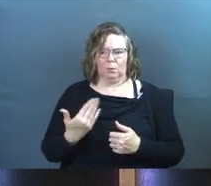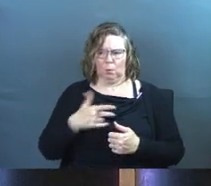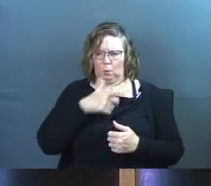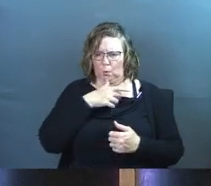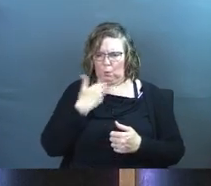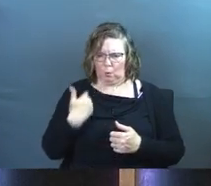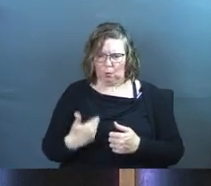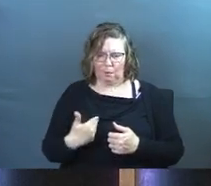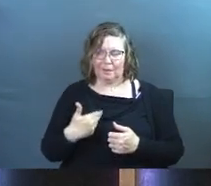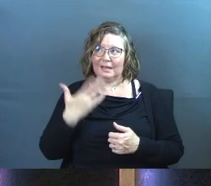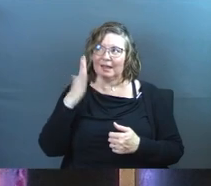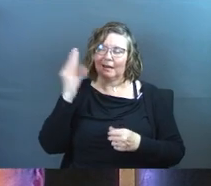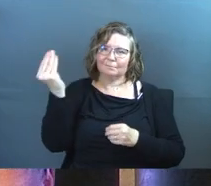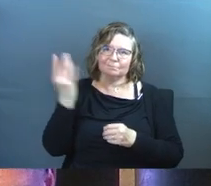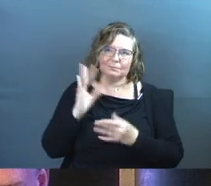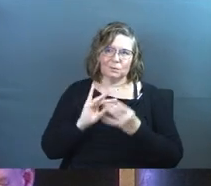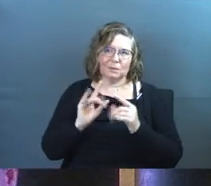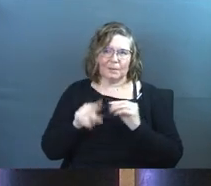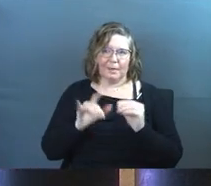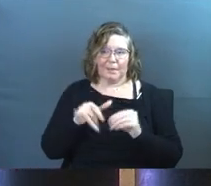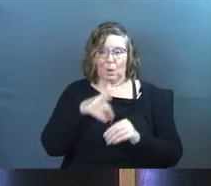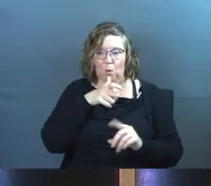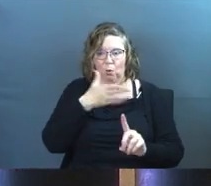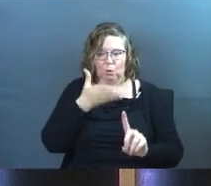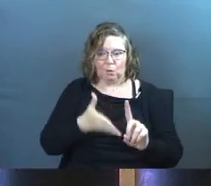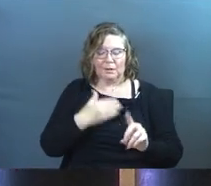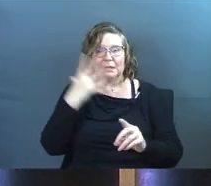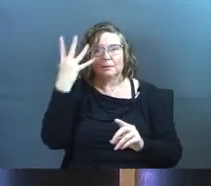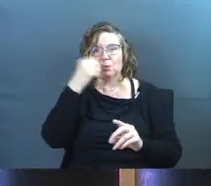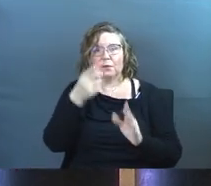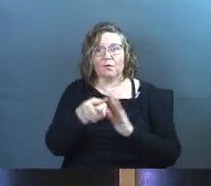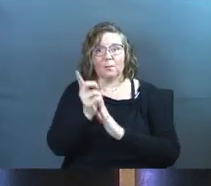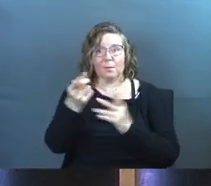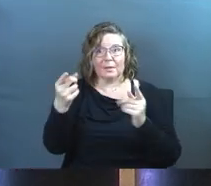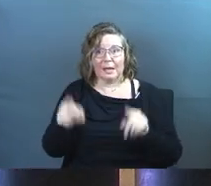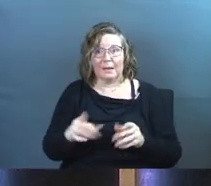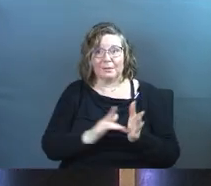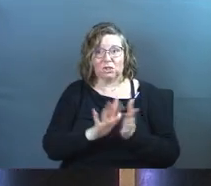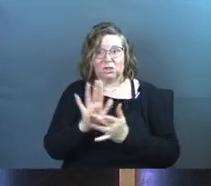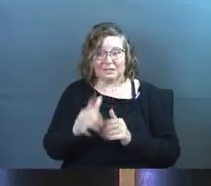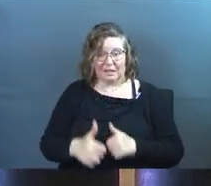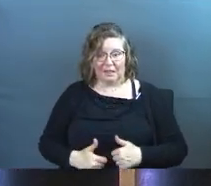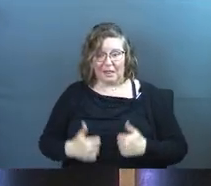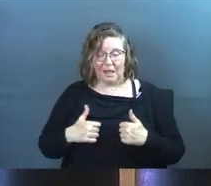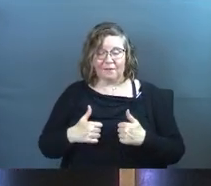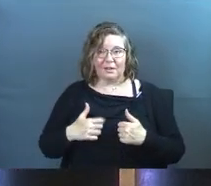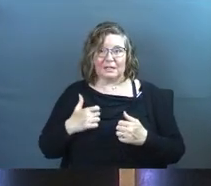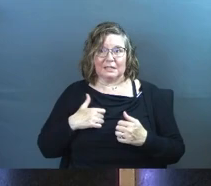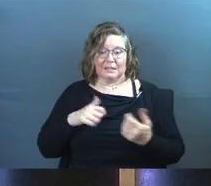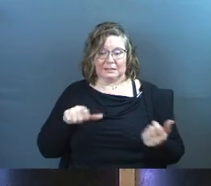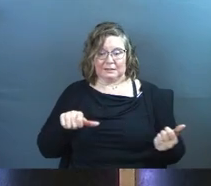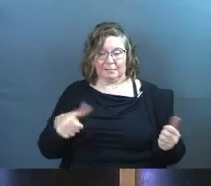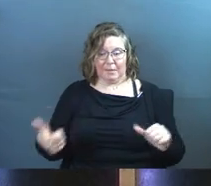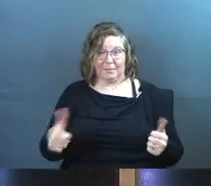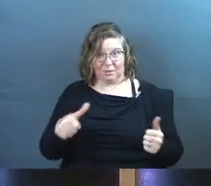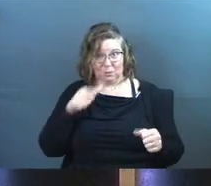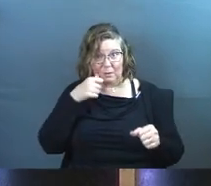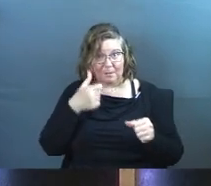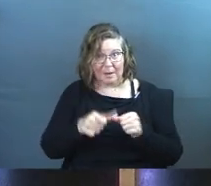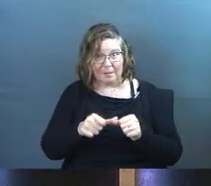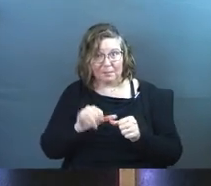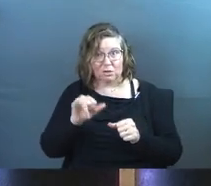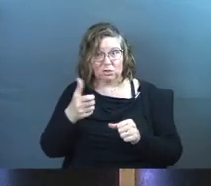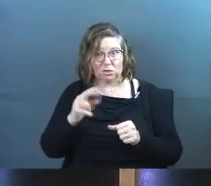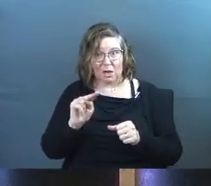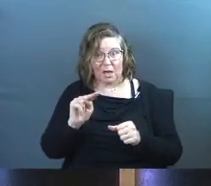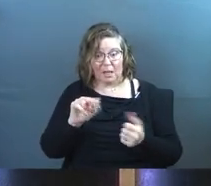See, God's got something to say about that. Who are you? There's this beautiful moment that happens in Jesus' life, and he gets baptized. Do you guys remember that? And